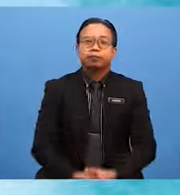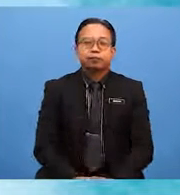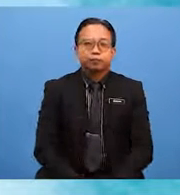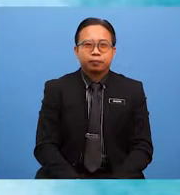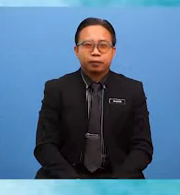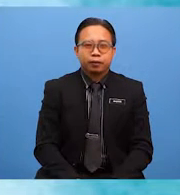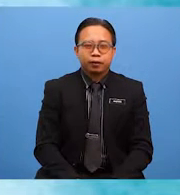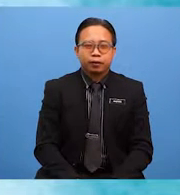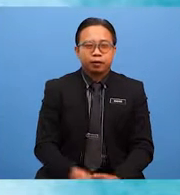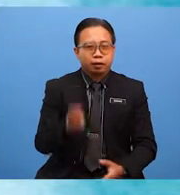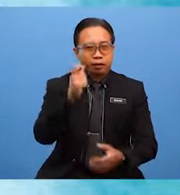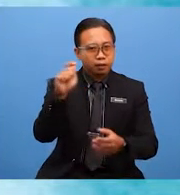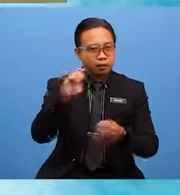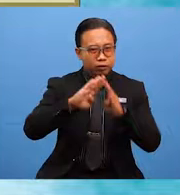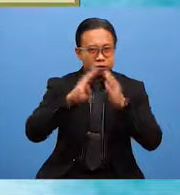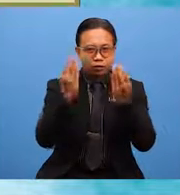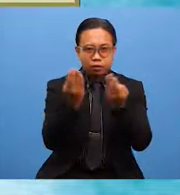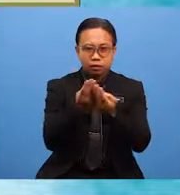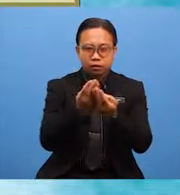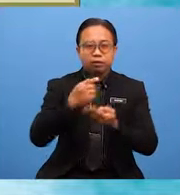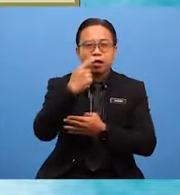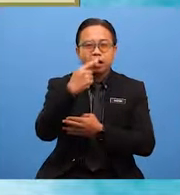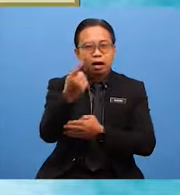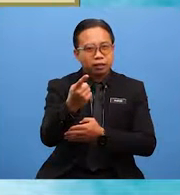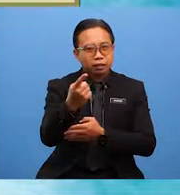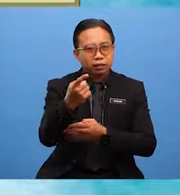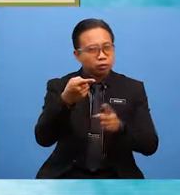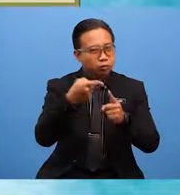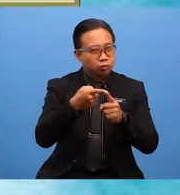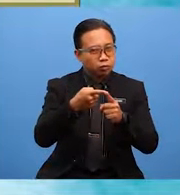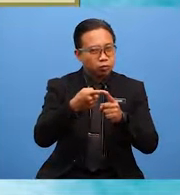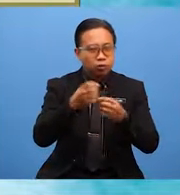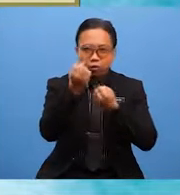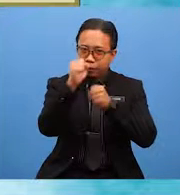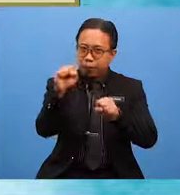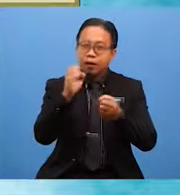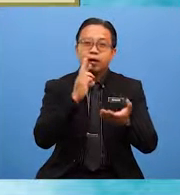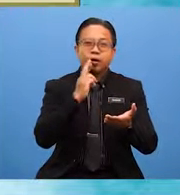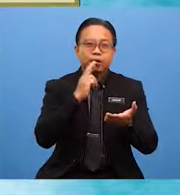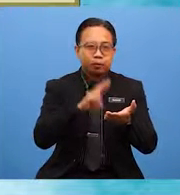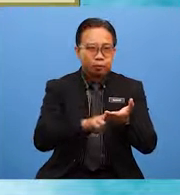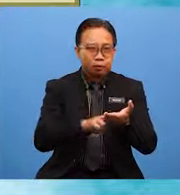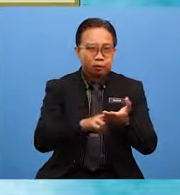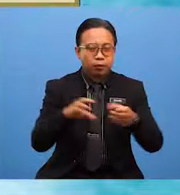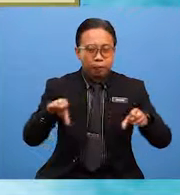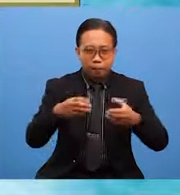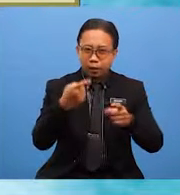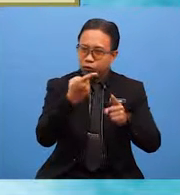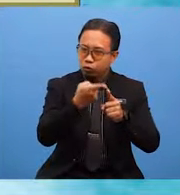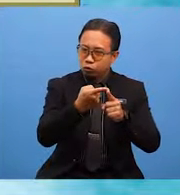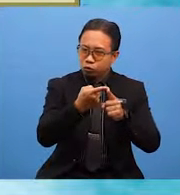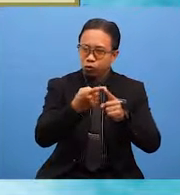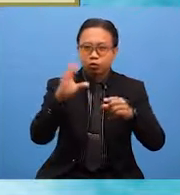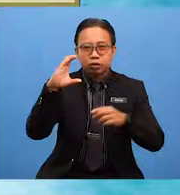The society has been asked to prepare a report for the trip we made to Cameron Highlands